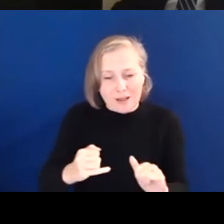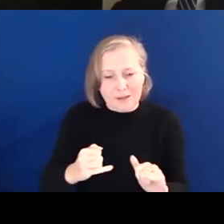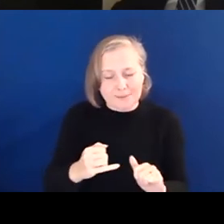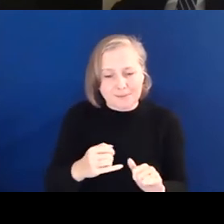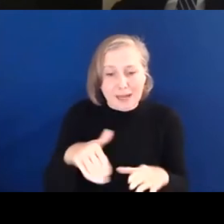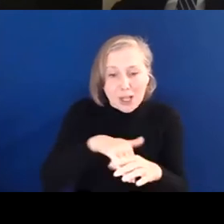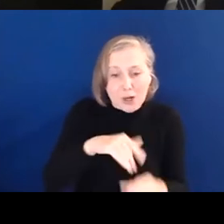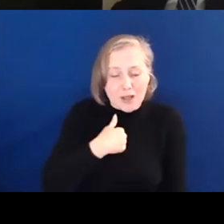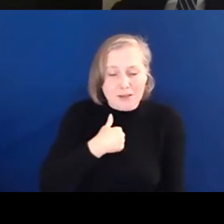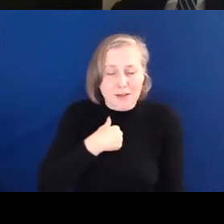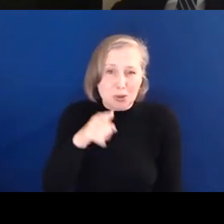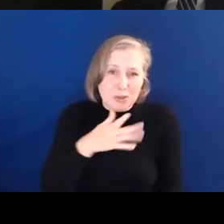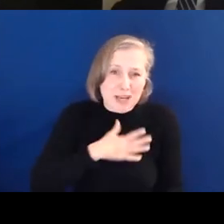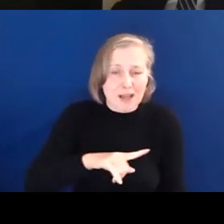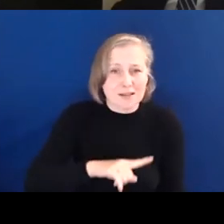us, you need us.